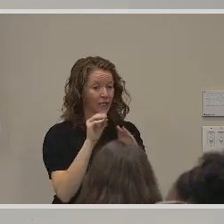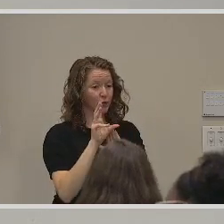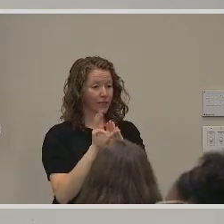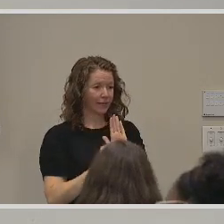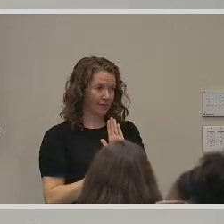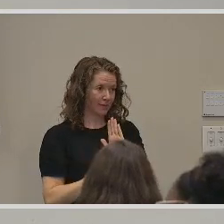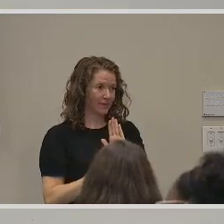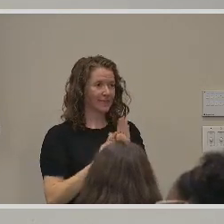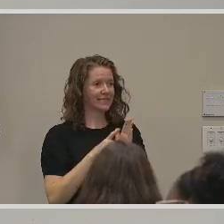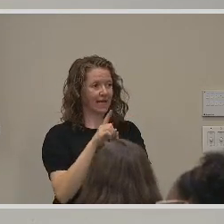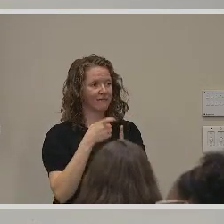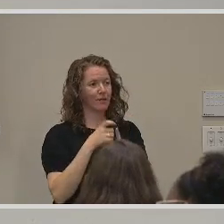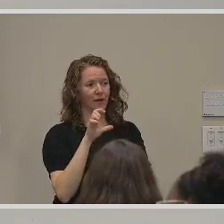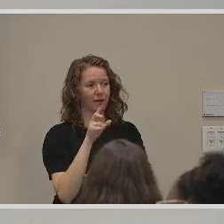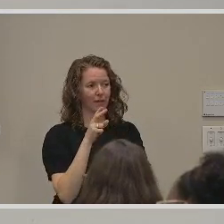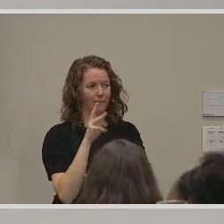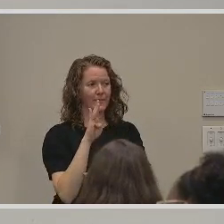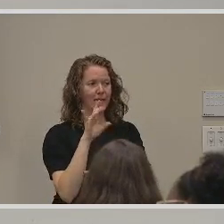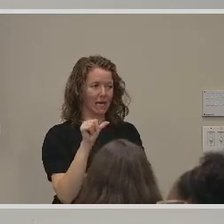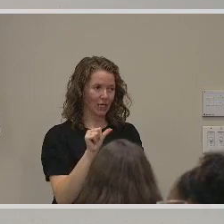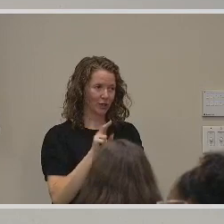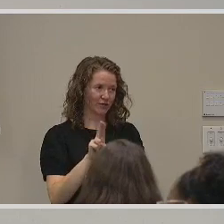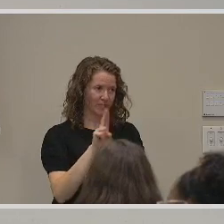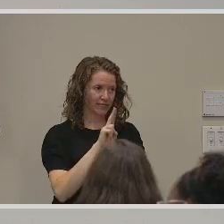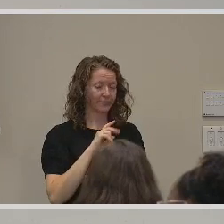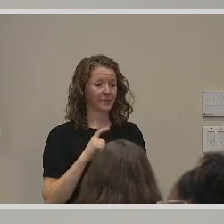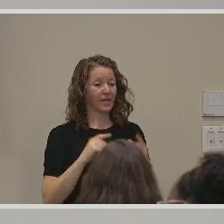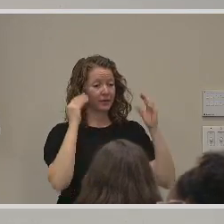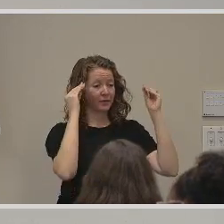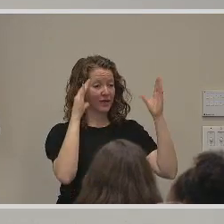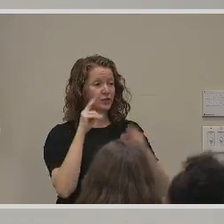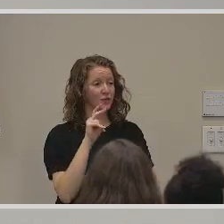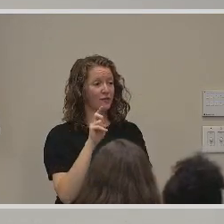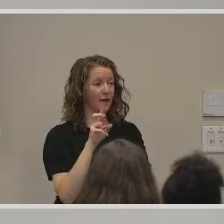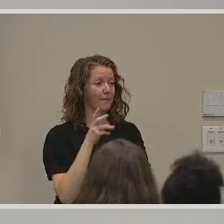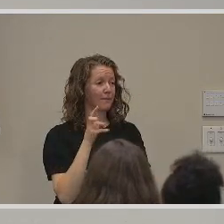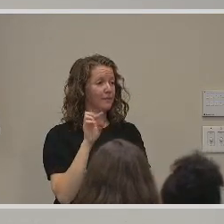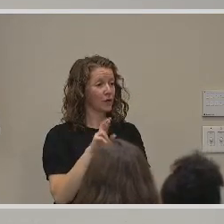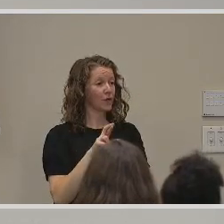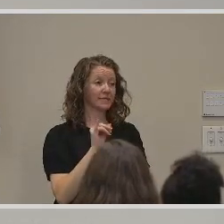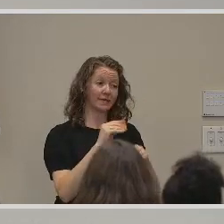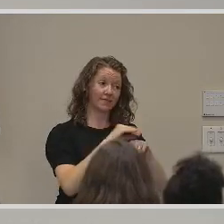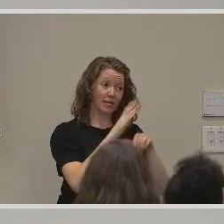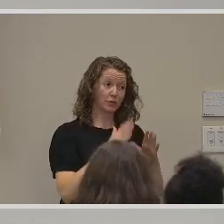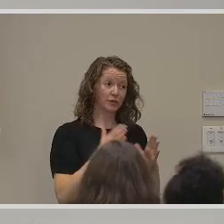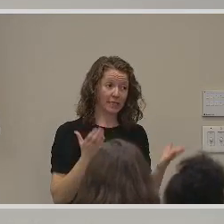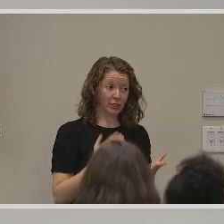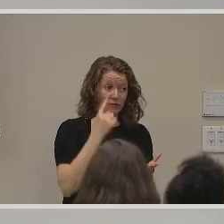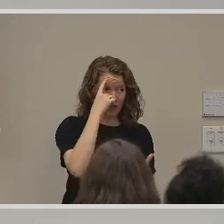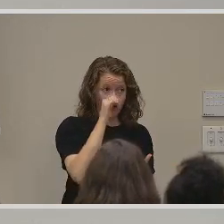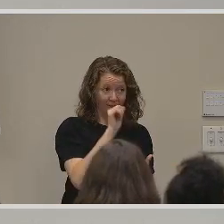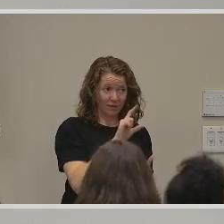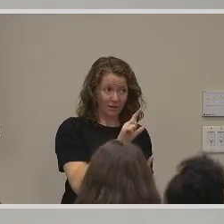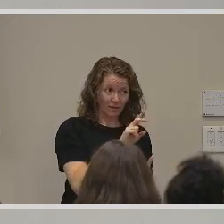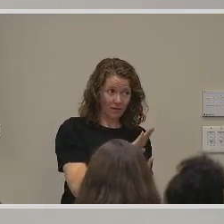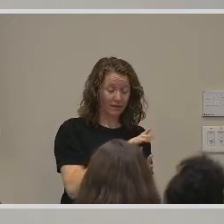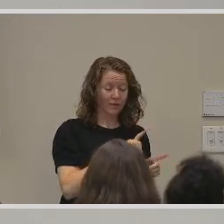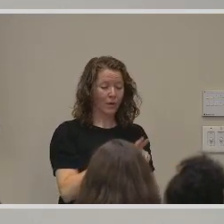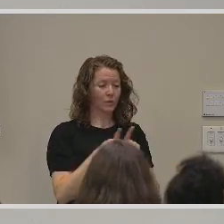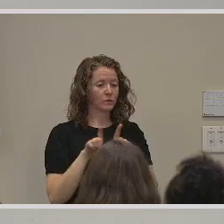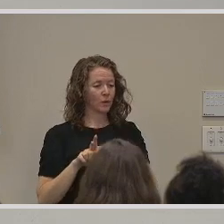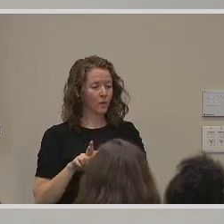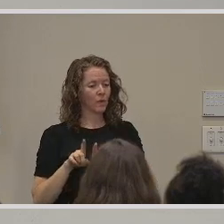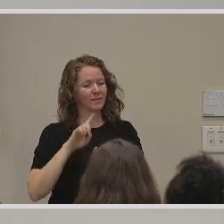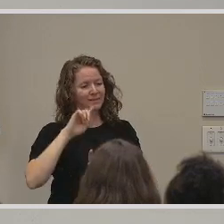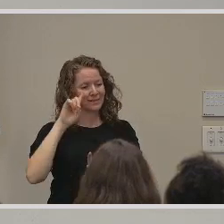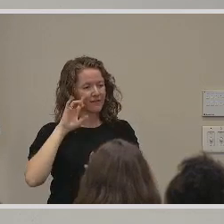design from Columbia University. Professor November not only acts as an advisor for the ASL club here at Case, but also actively engages with